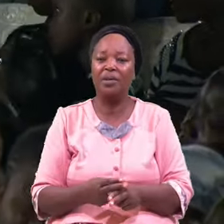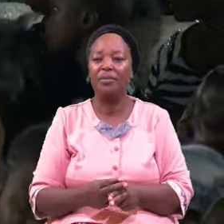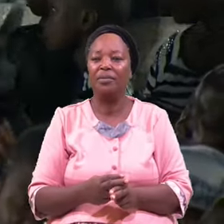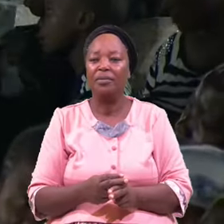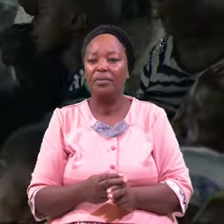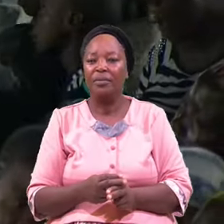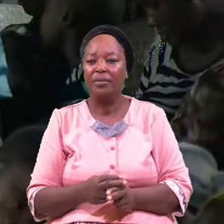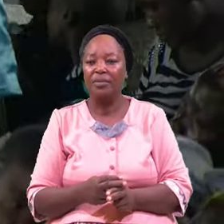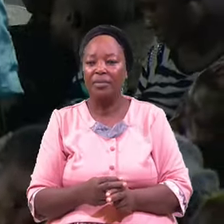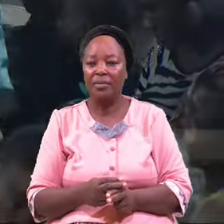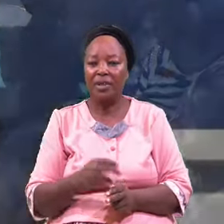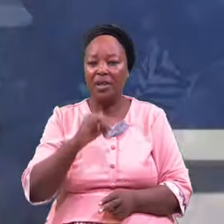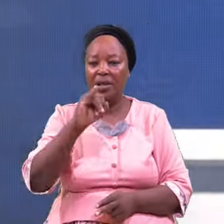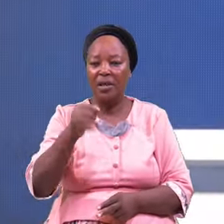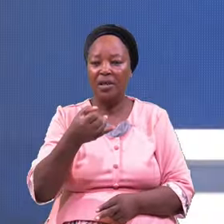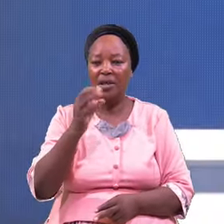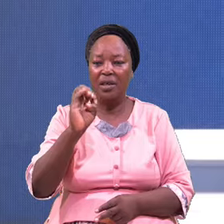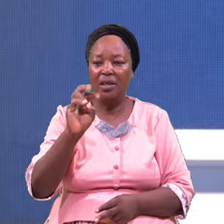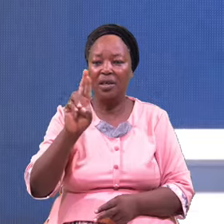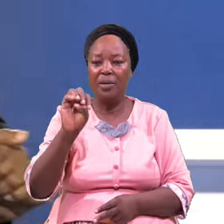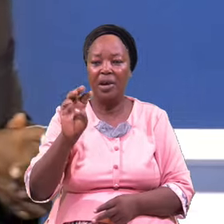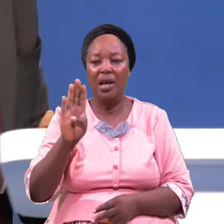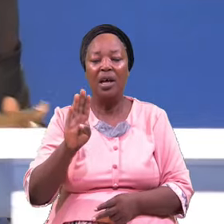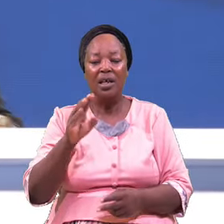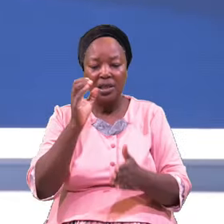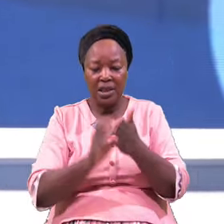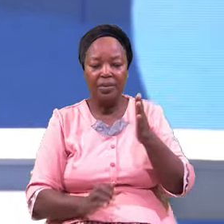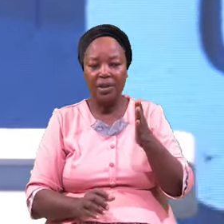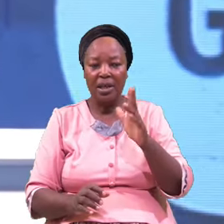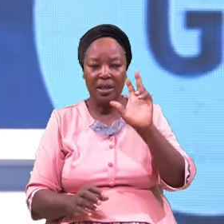Jeremiah Chapter 30 Verse 17